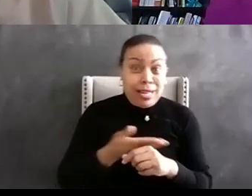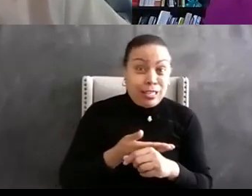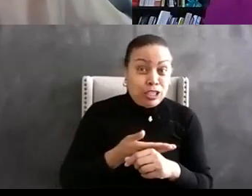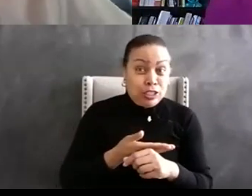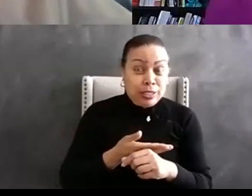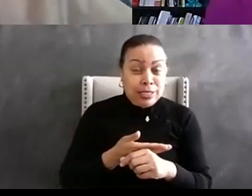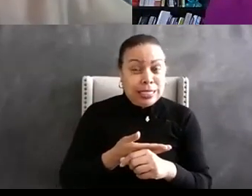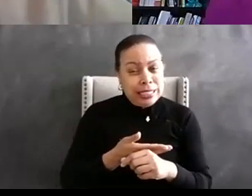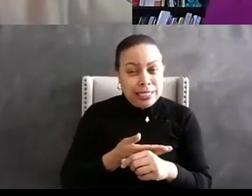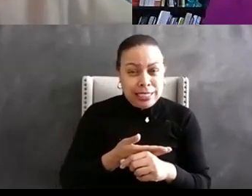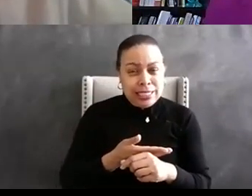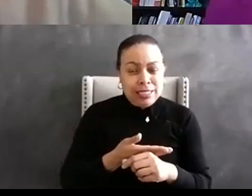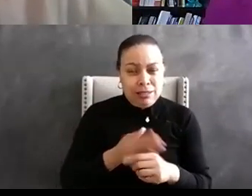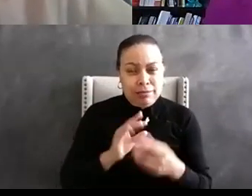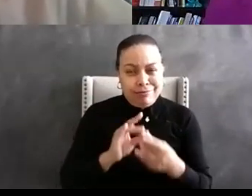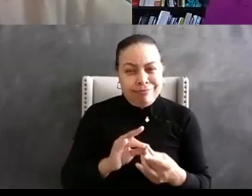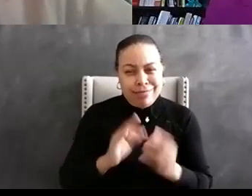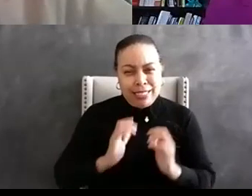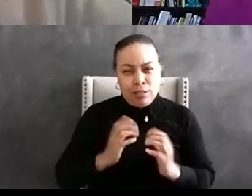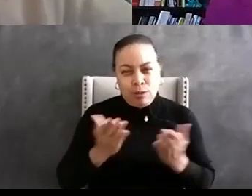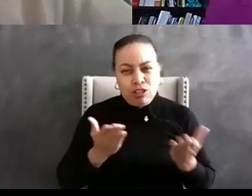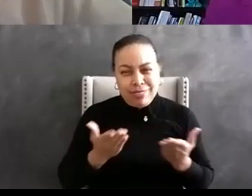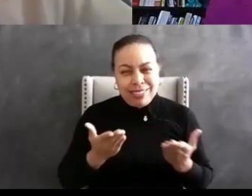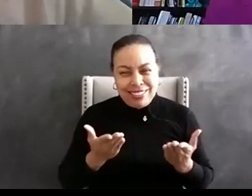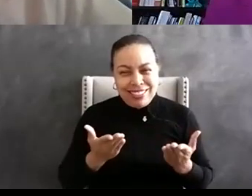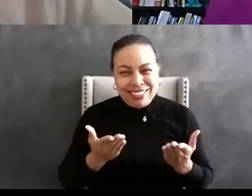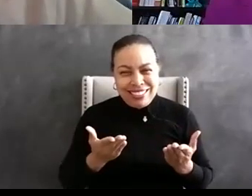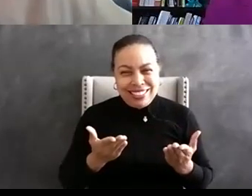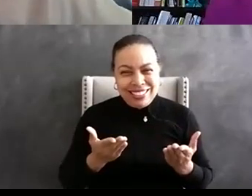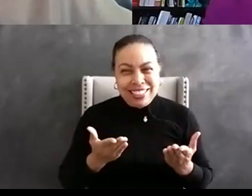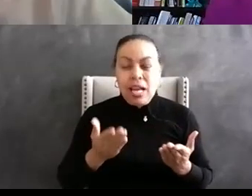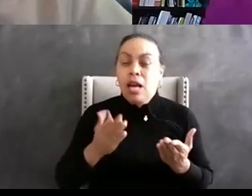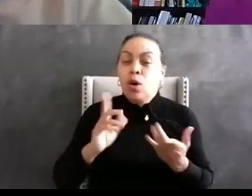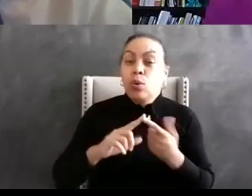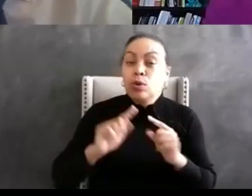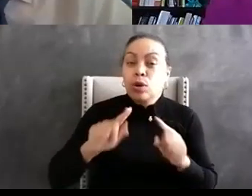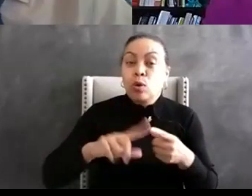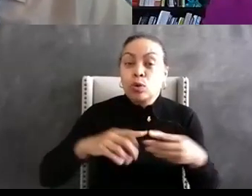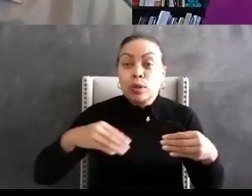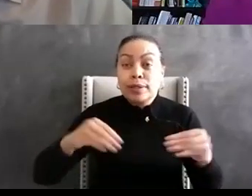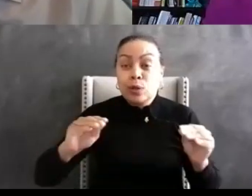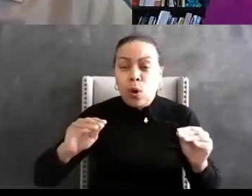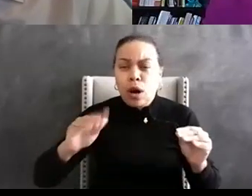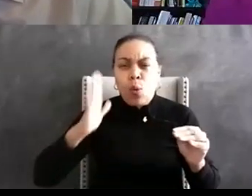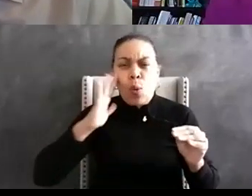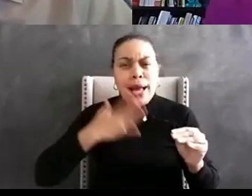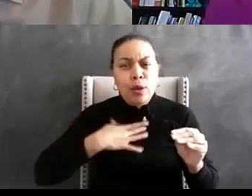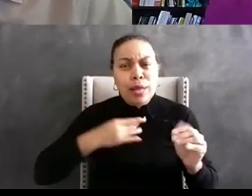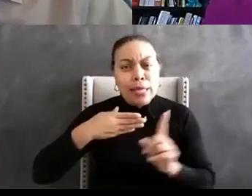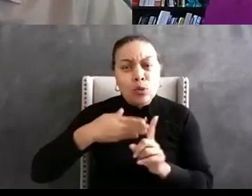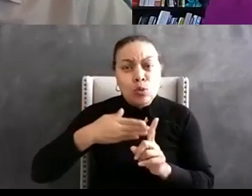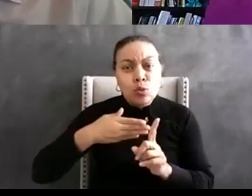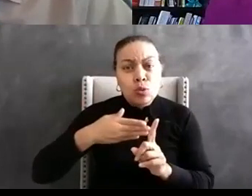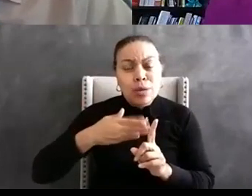change your mindset about customer service so what is it about going to a store that keeps you going back to the store the